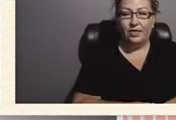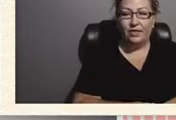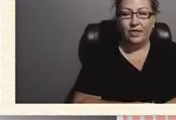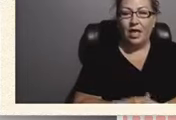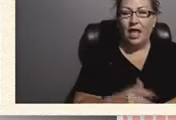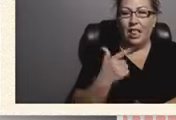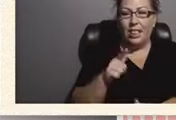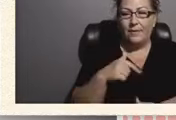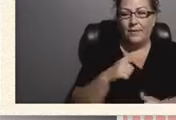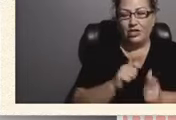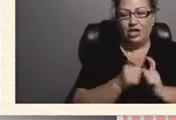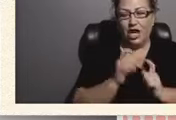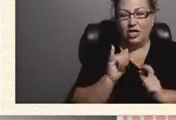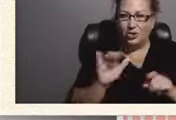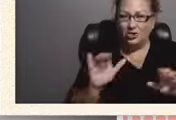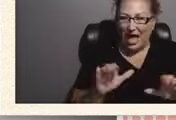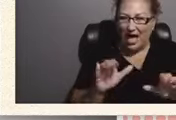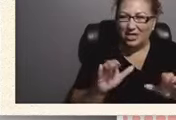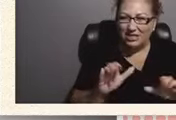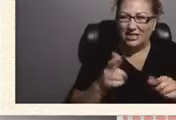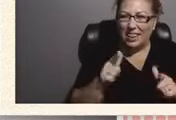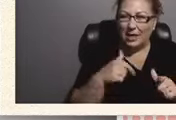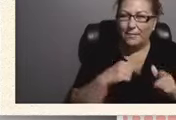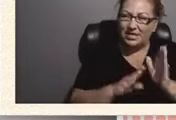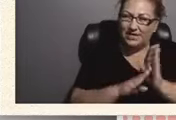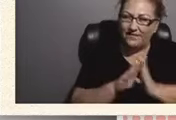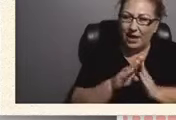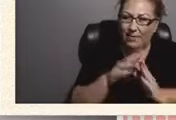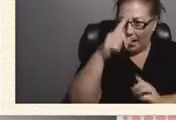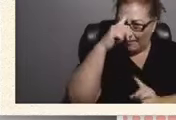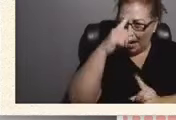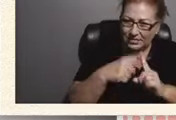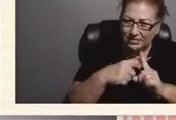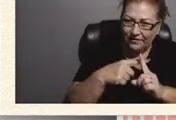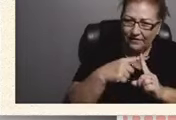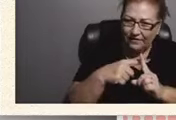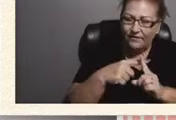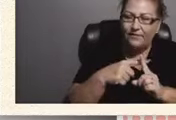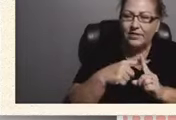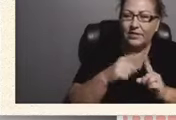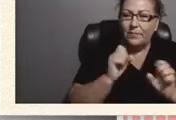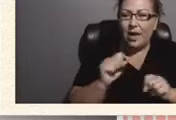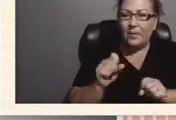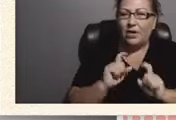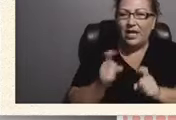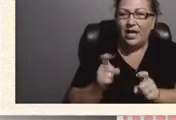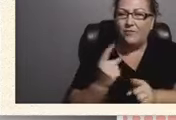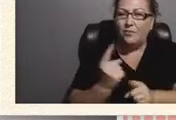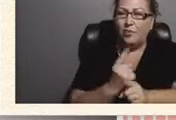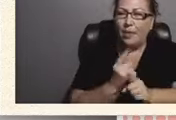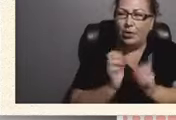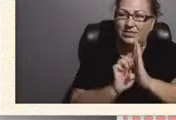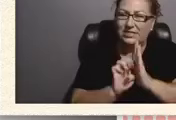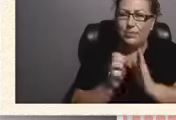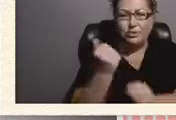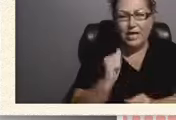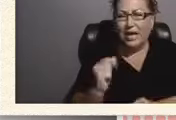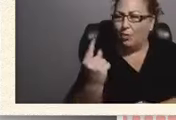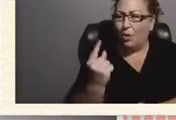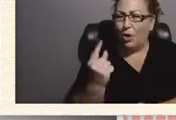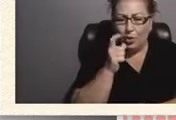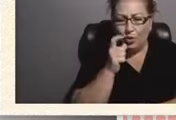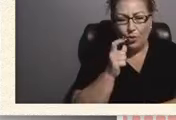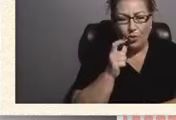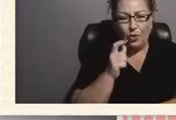we develop a positive mindset to be able to give proper examples to anyone who provide